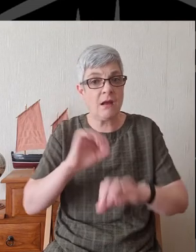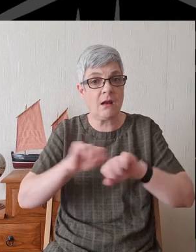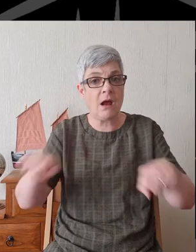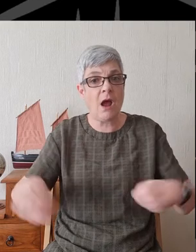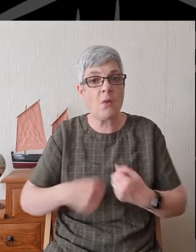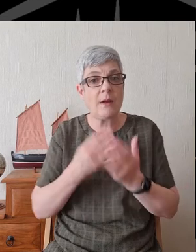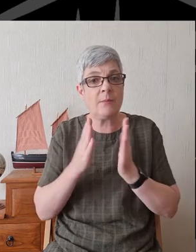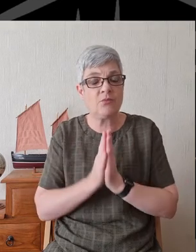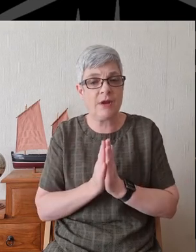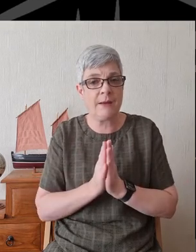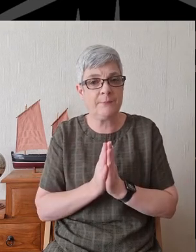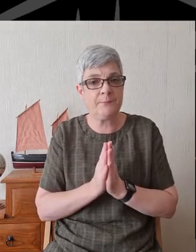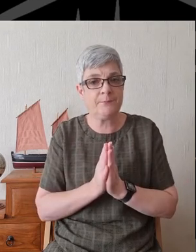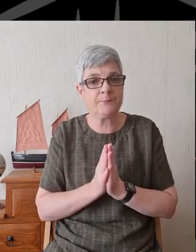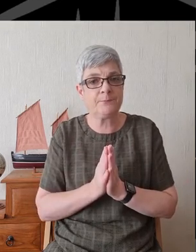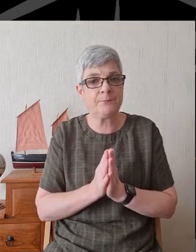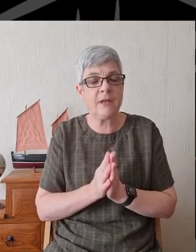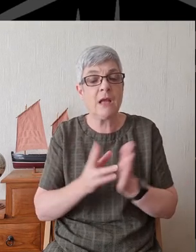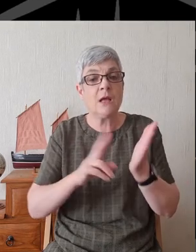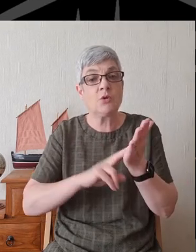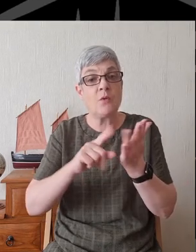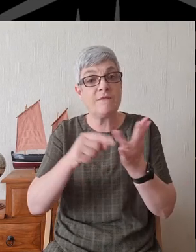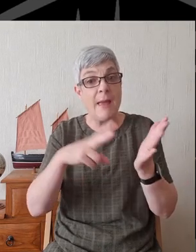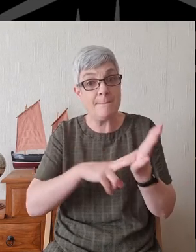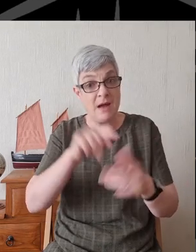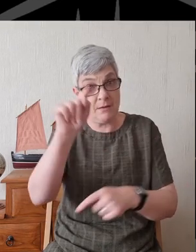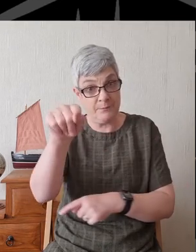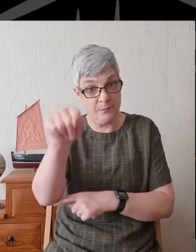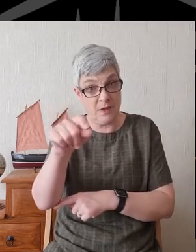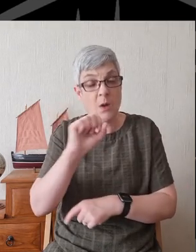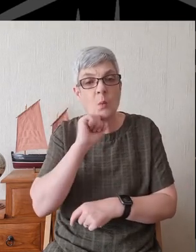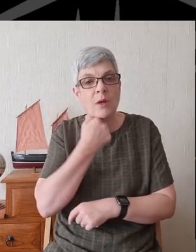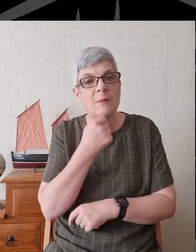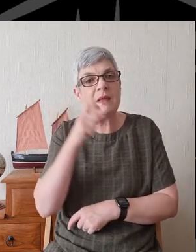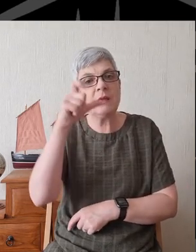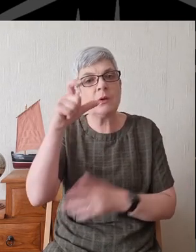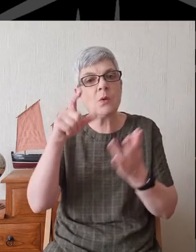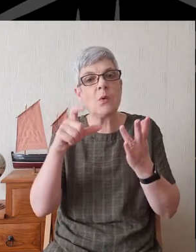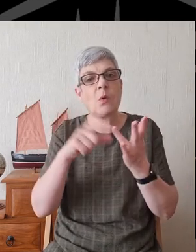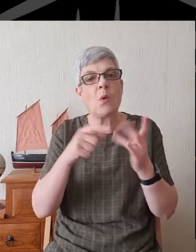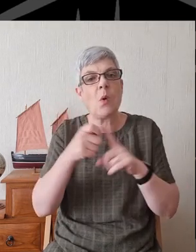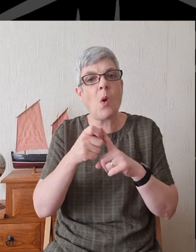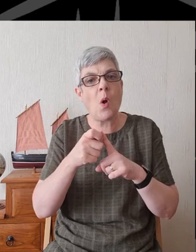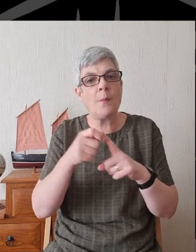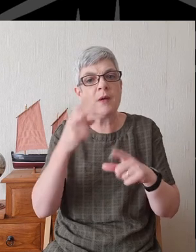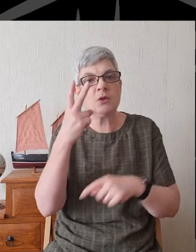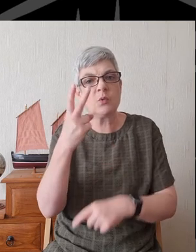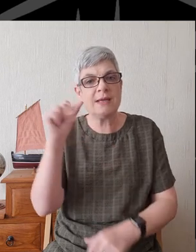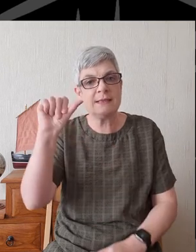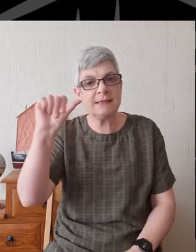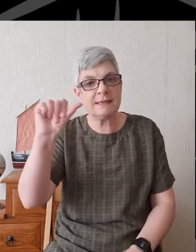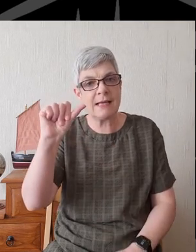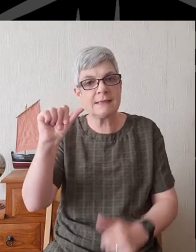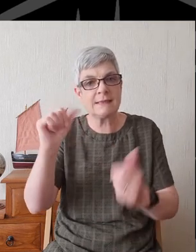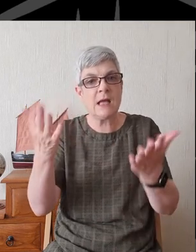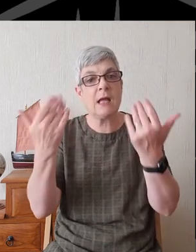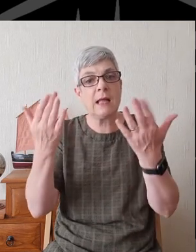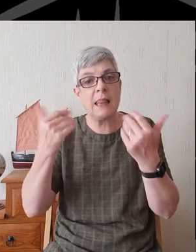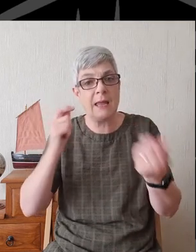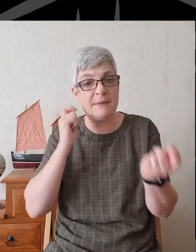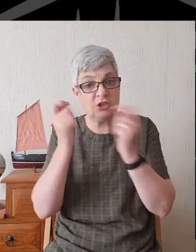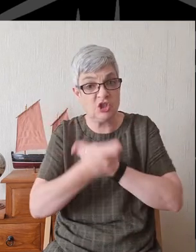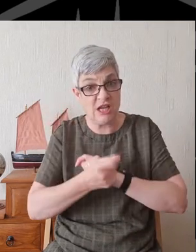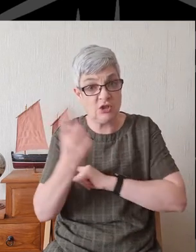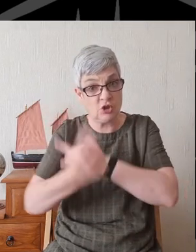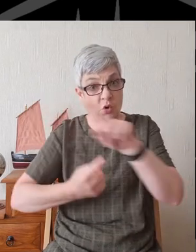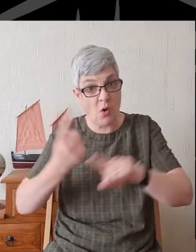In November Glasgow will host The COP26 Climate Change Conference Around 30